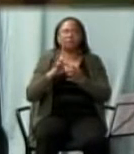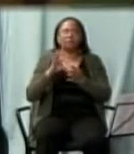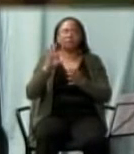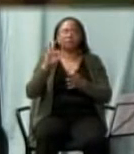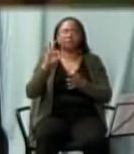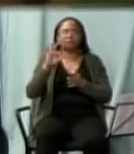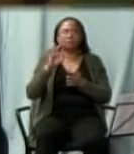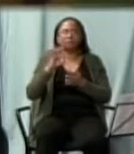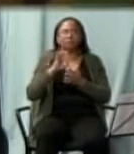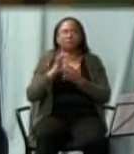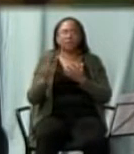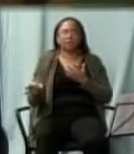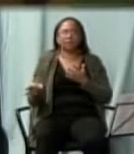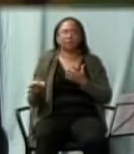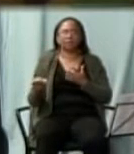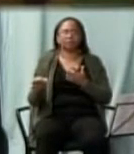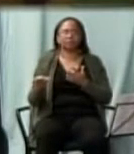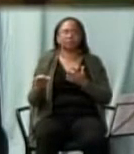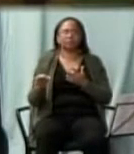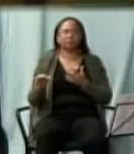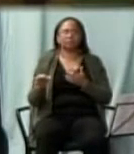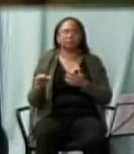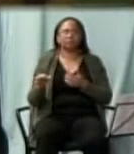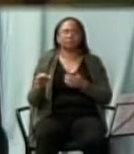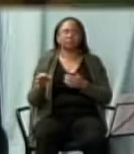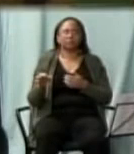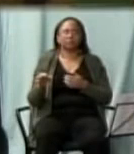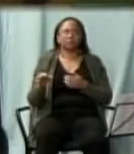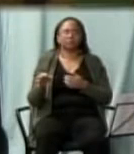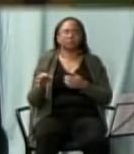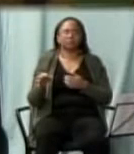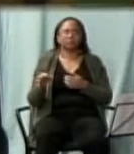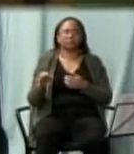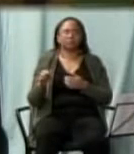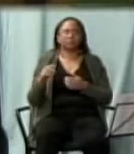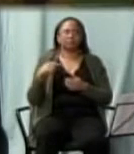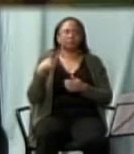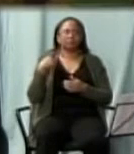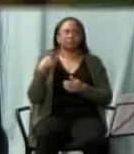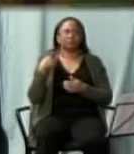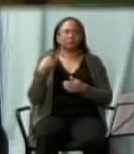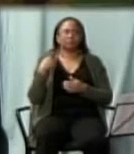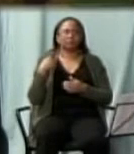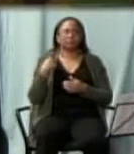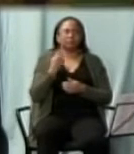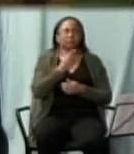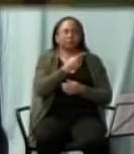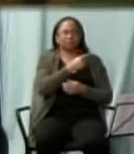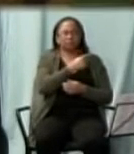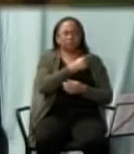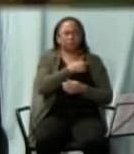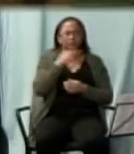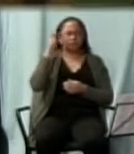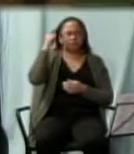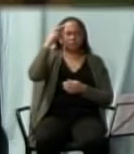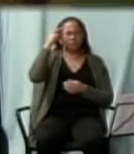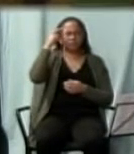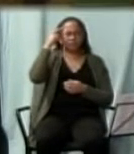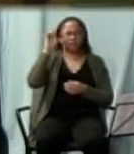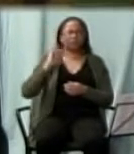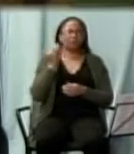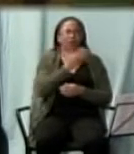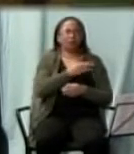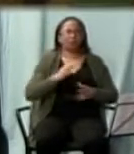They remind us that there is a twin aspect to our life.